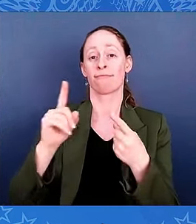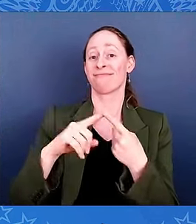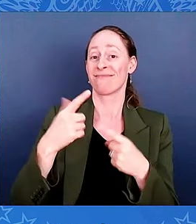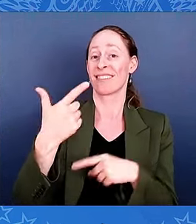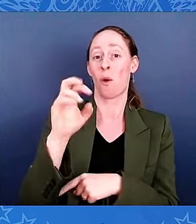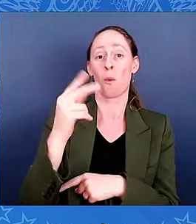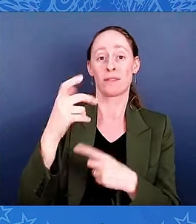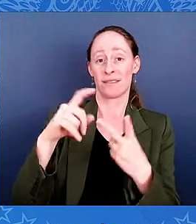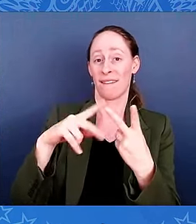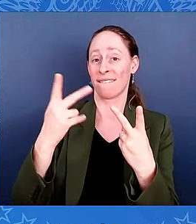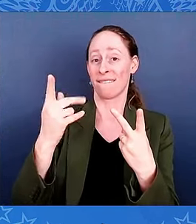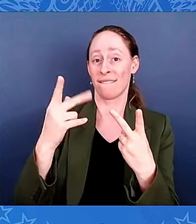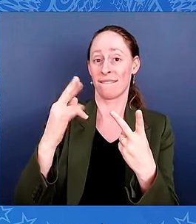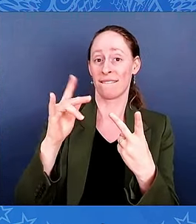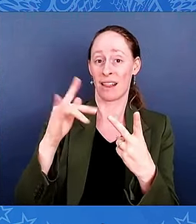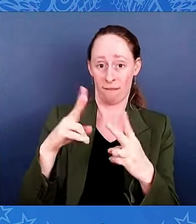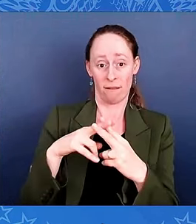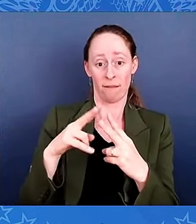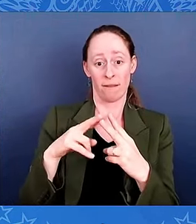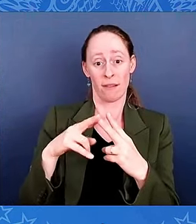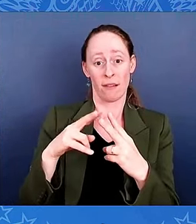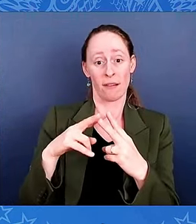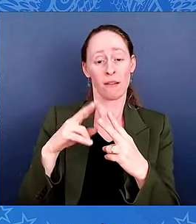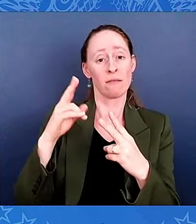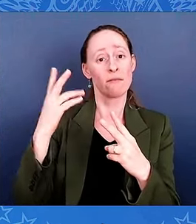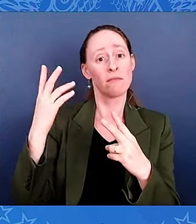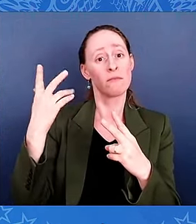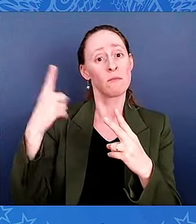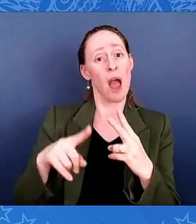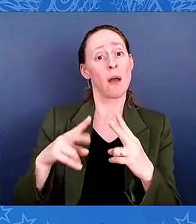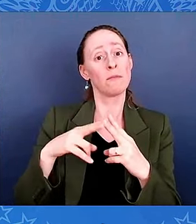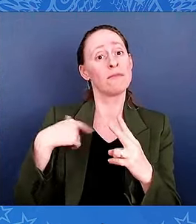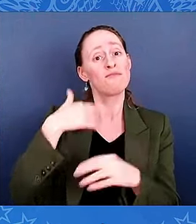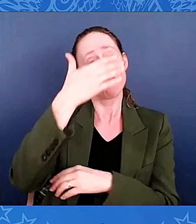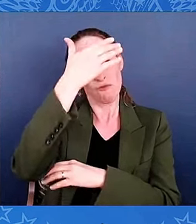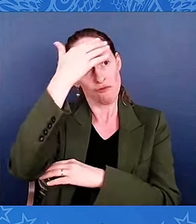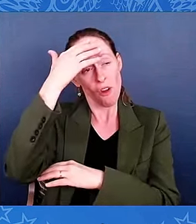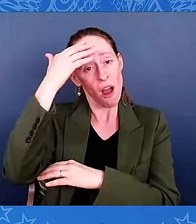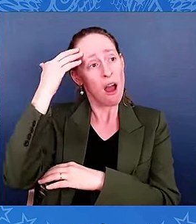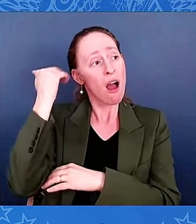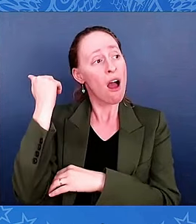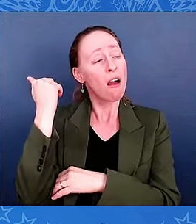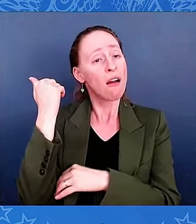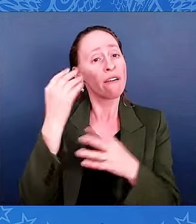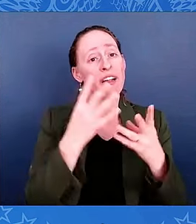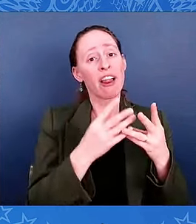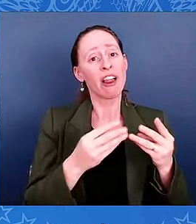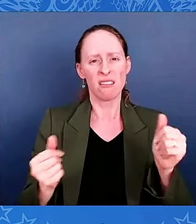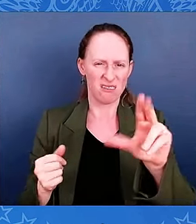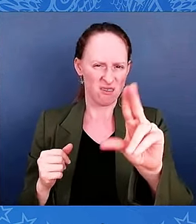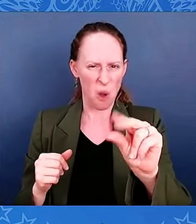And they want to fight for what they fought for and they died just as precious today as it was then.